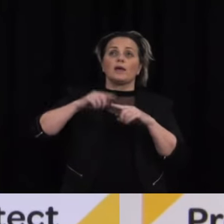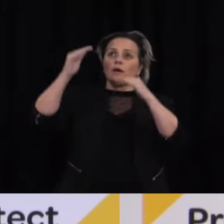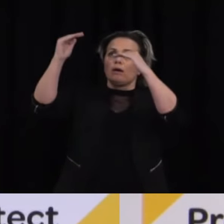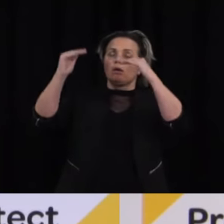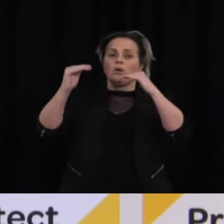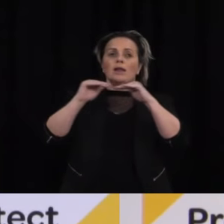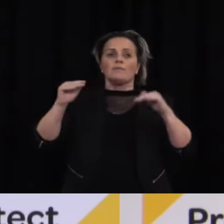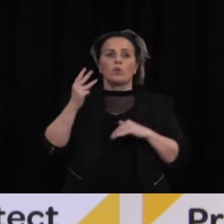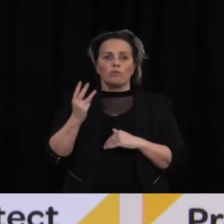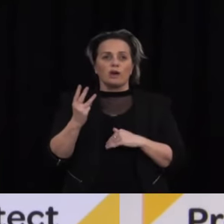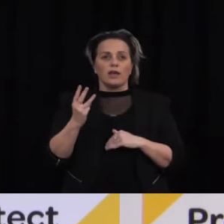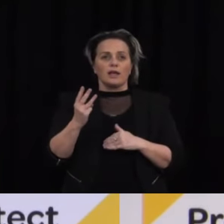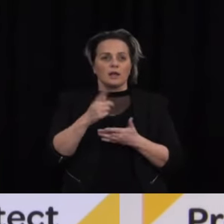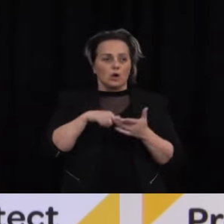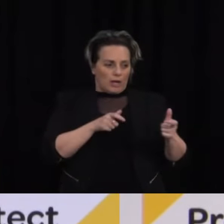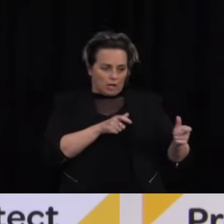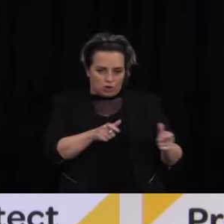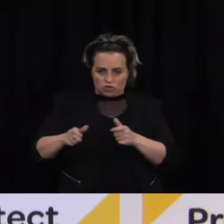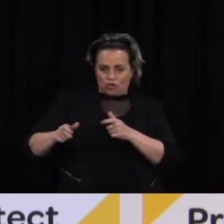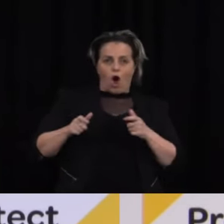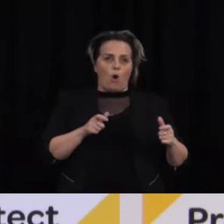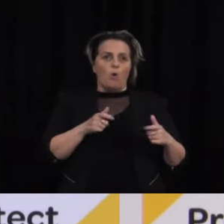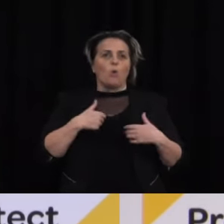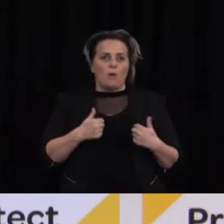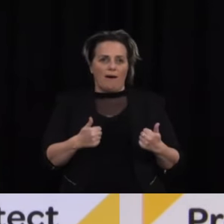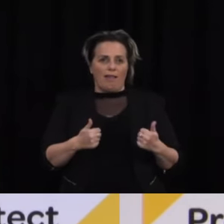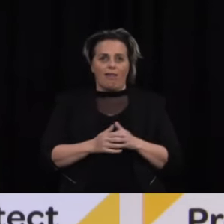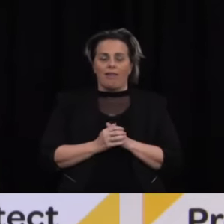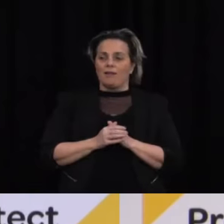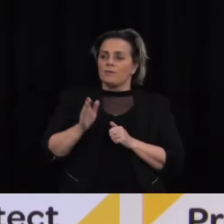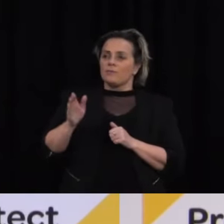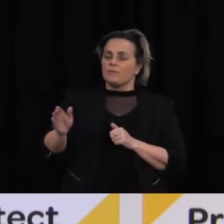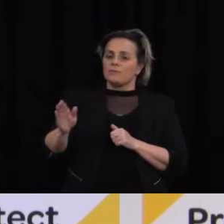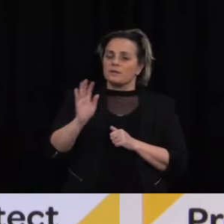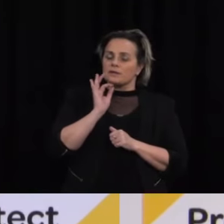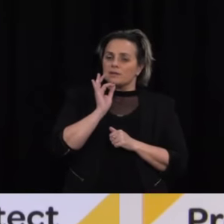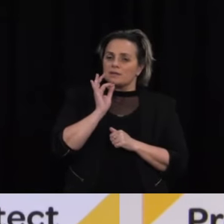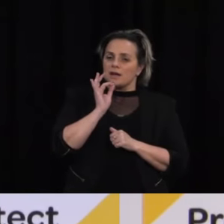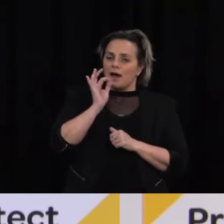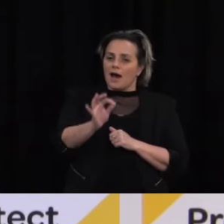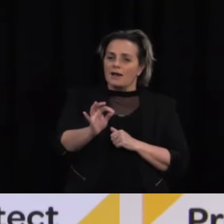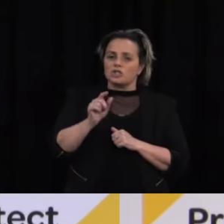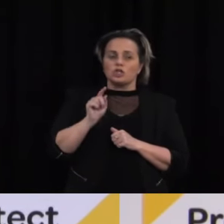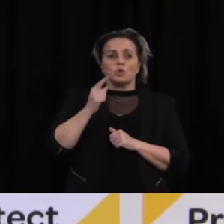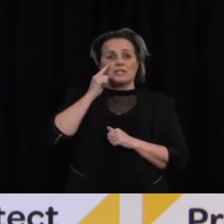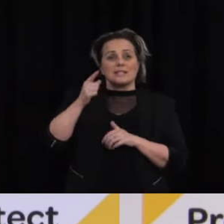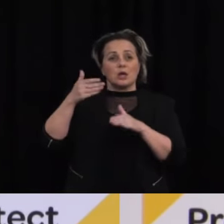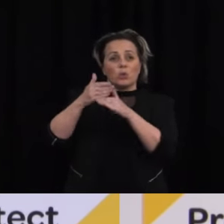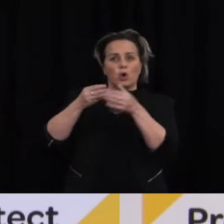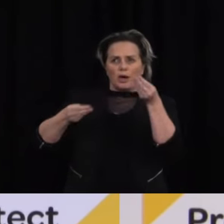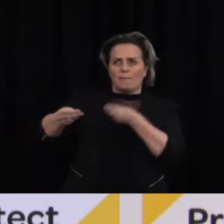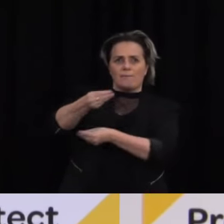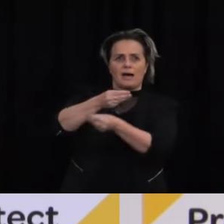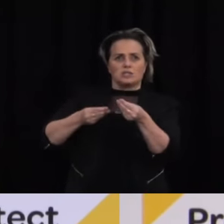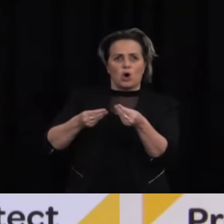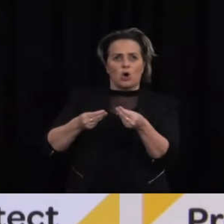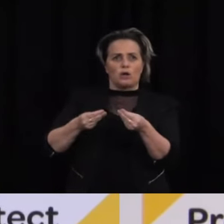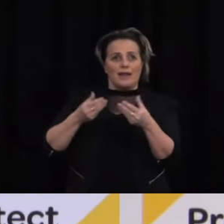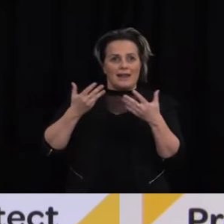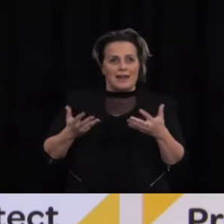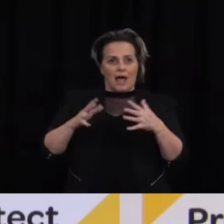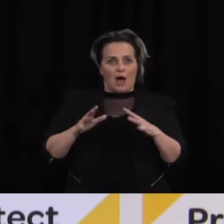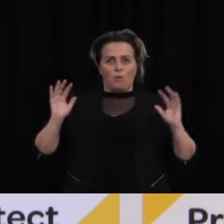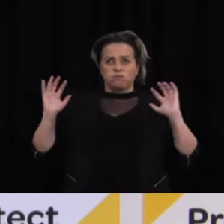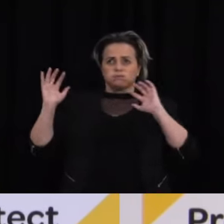that are in place are identical to what we would have You are seeing infections within workplaces and there are a lot more people at work there's 400